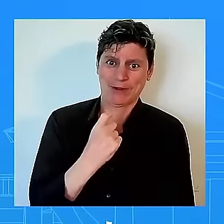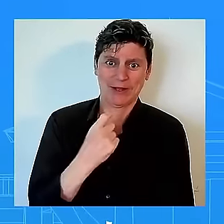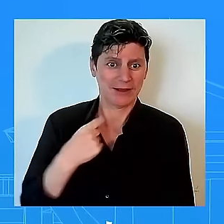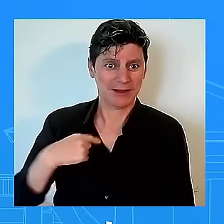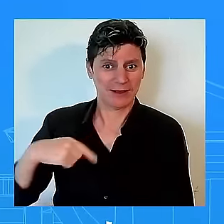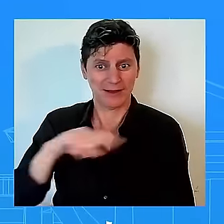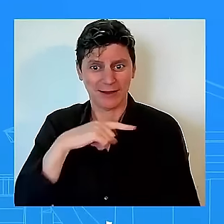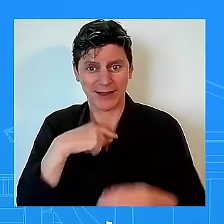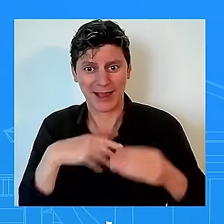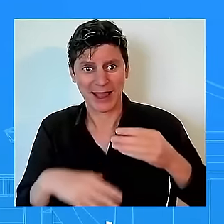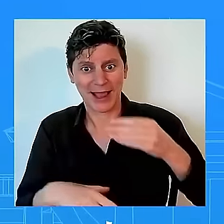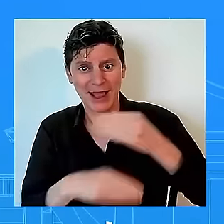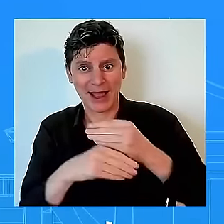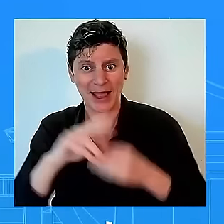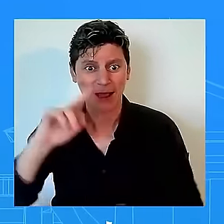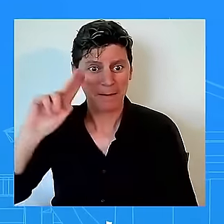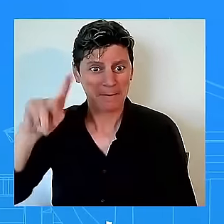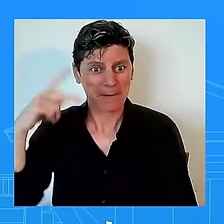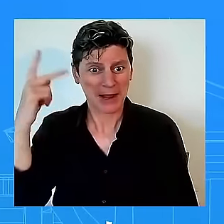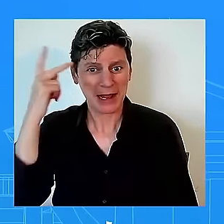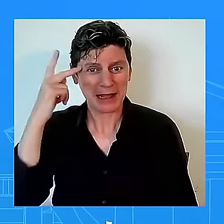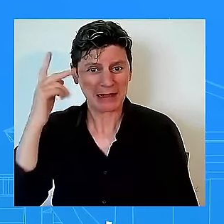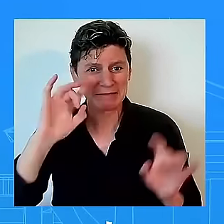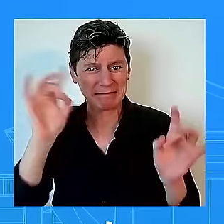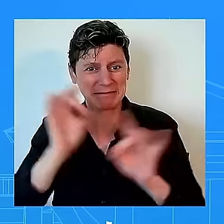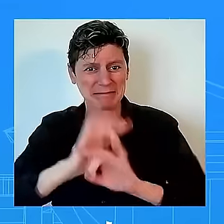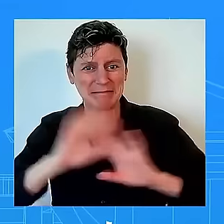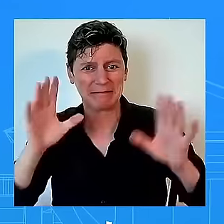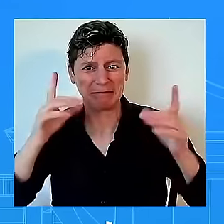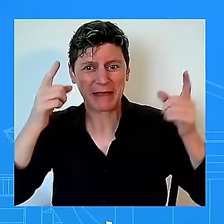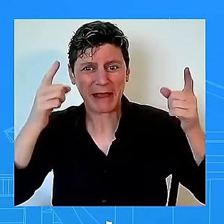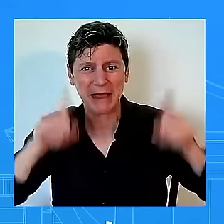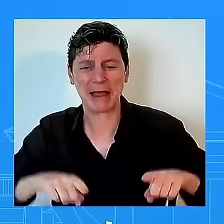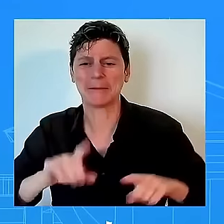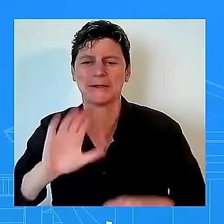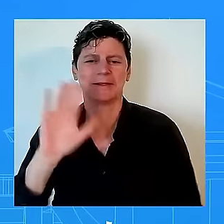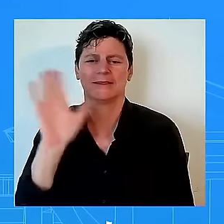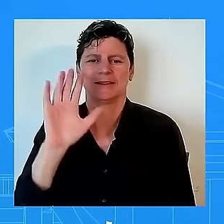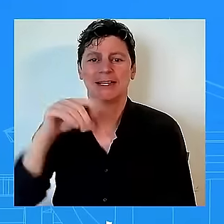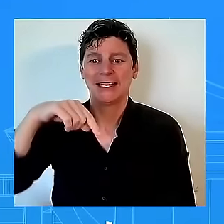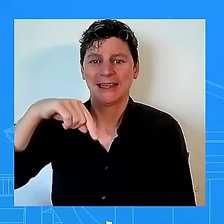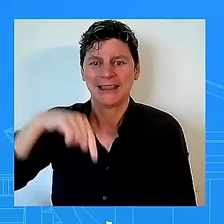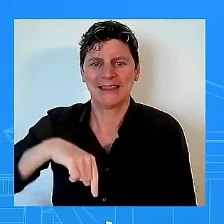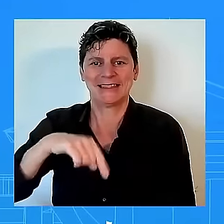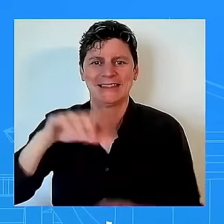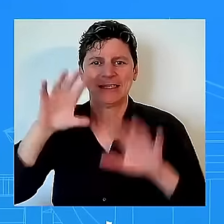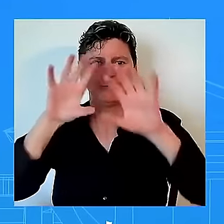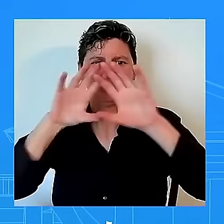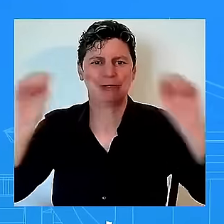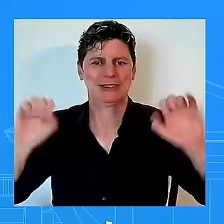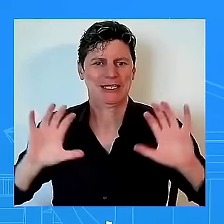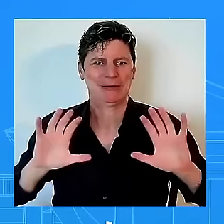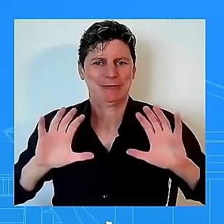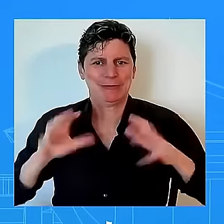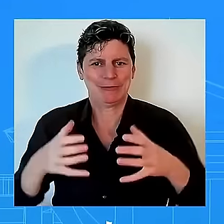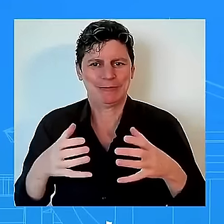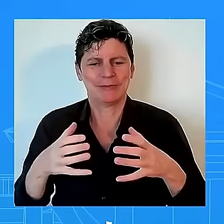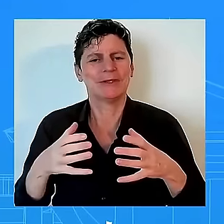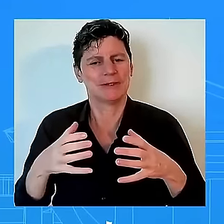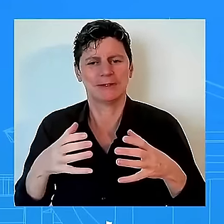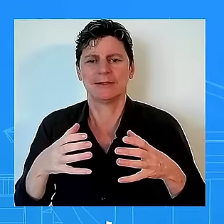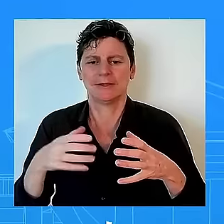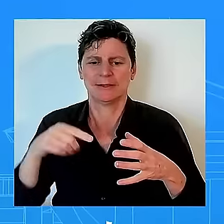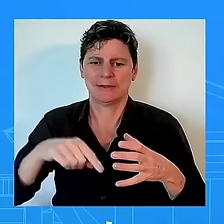is this is an administration that has denounced and condemned any type of political rhetoric or